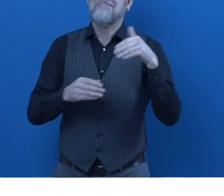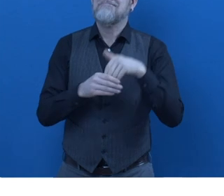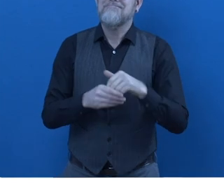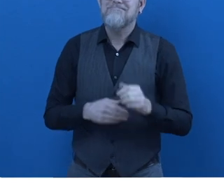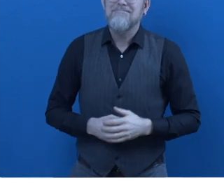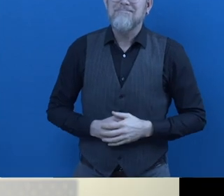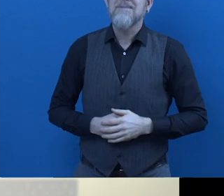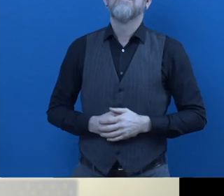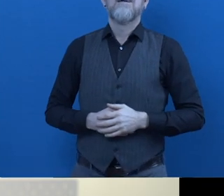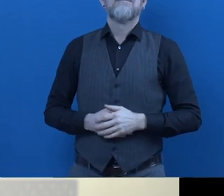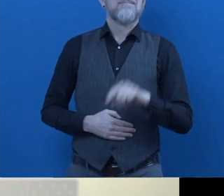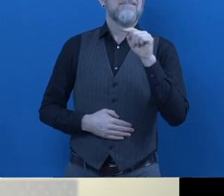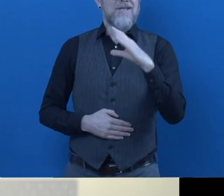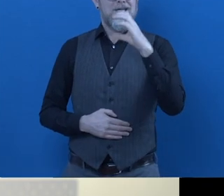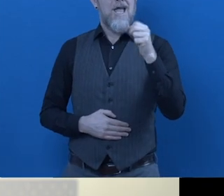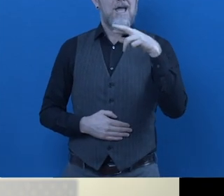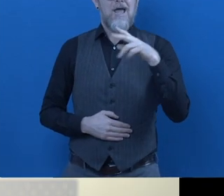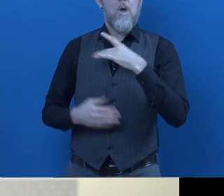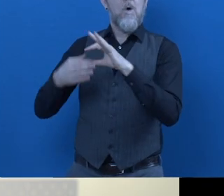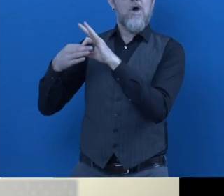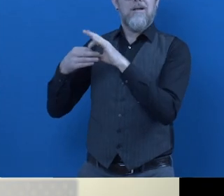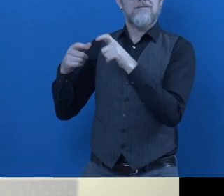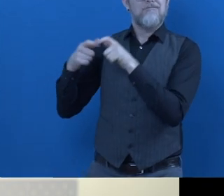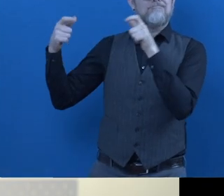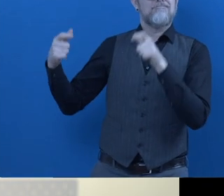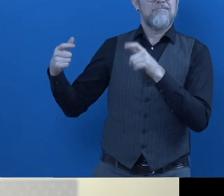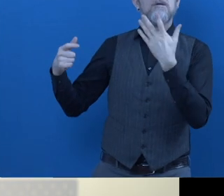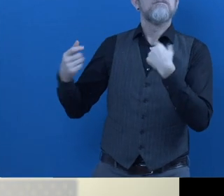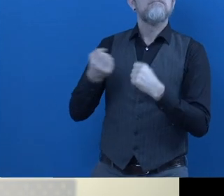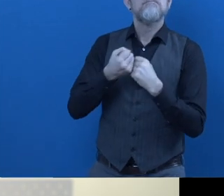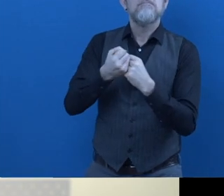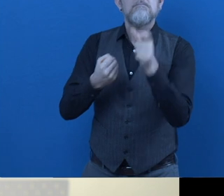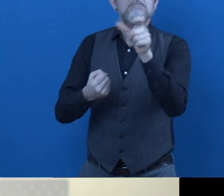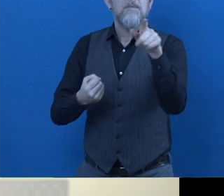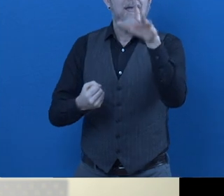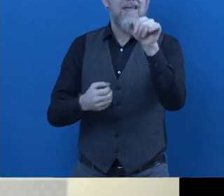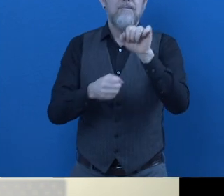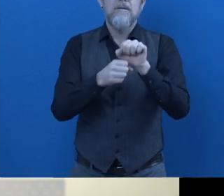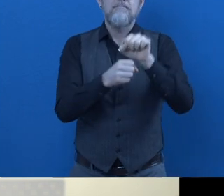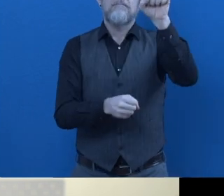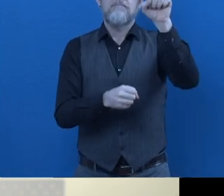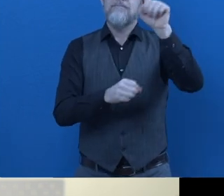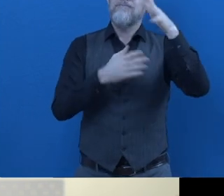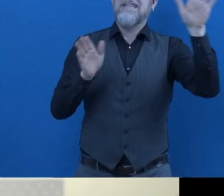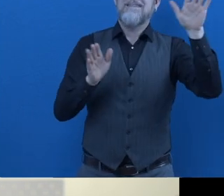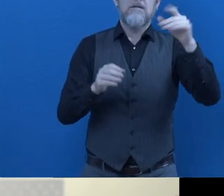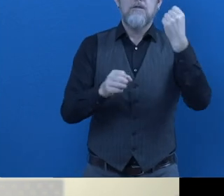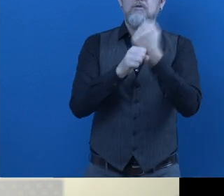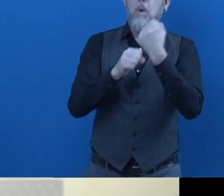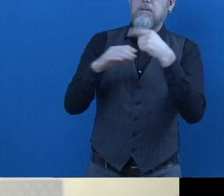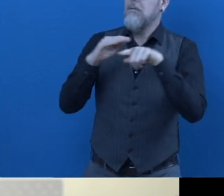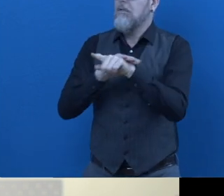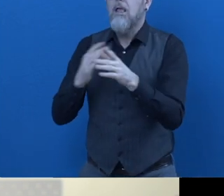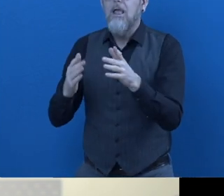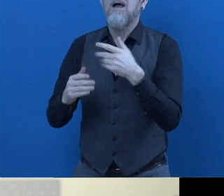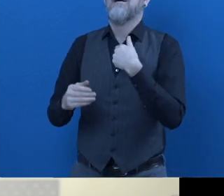Zui, Co-Founder and CEO. CARRIER is an organization that supports higher educated people with disabilities as a charitable job matching platform as well as